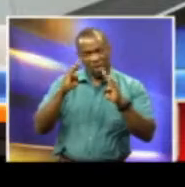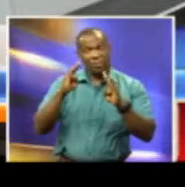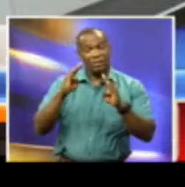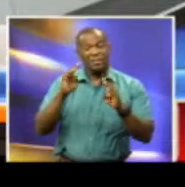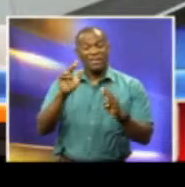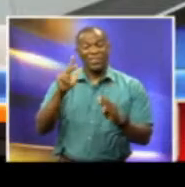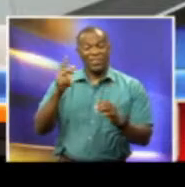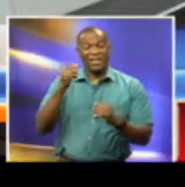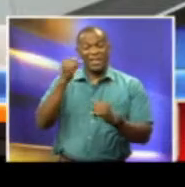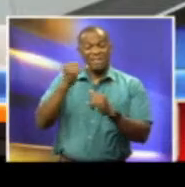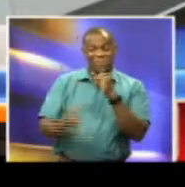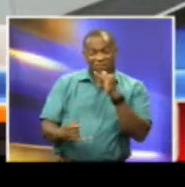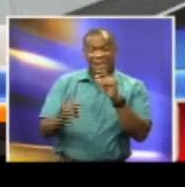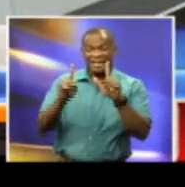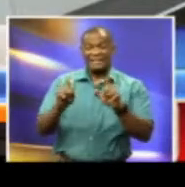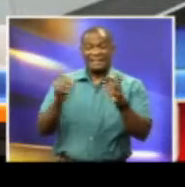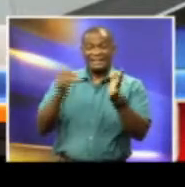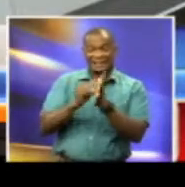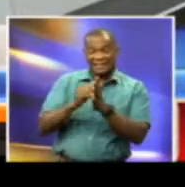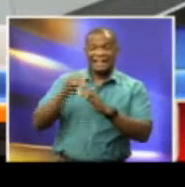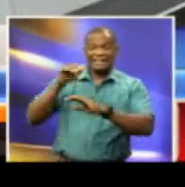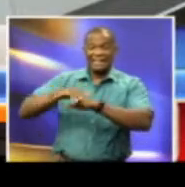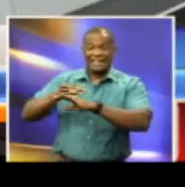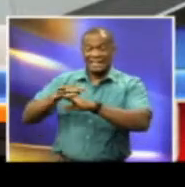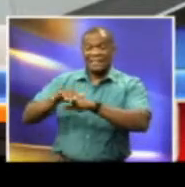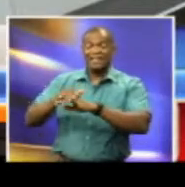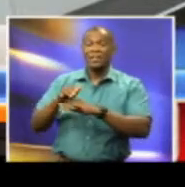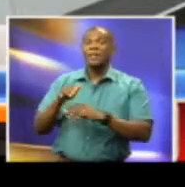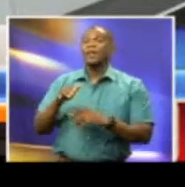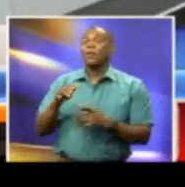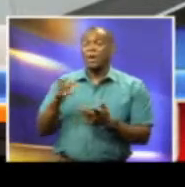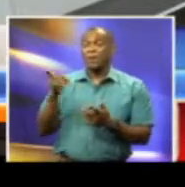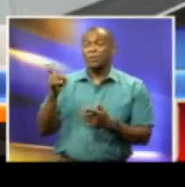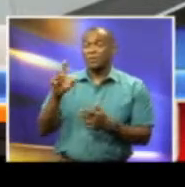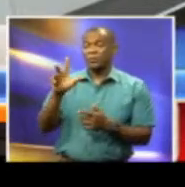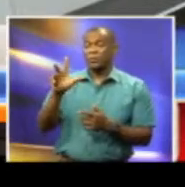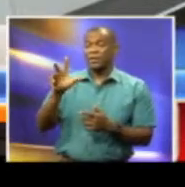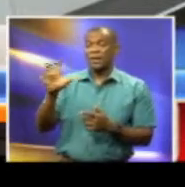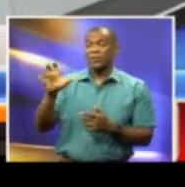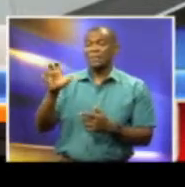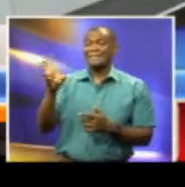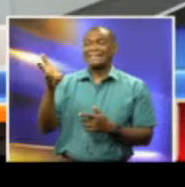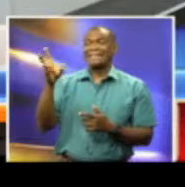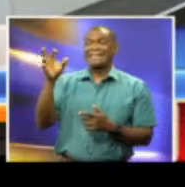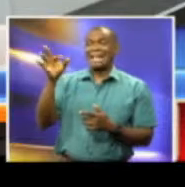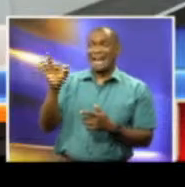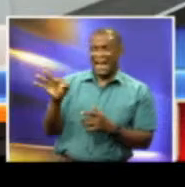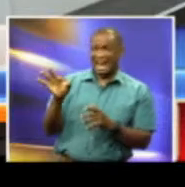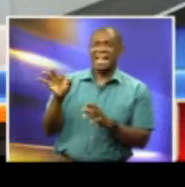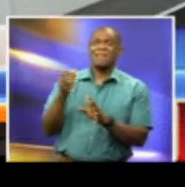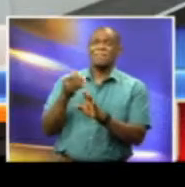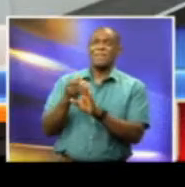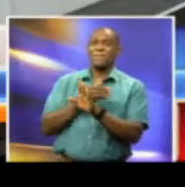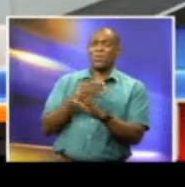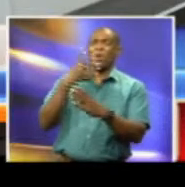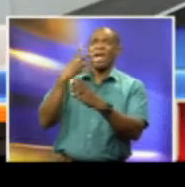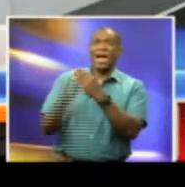against England in Manchester. The hosts reached 369 all out before restricting the Windies to